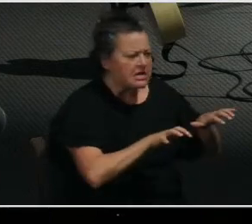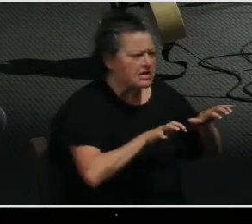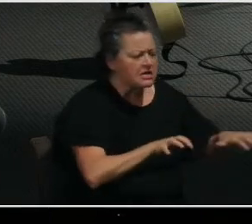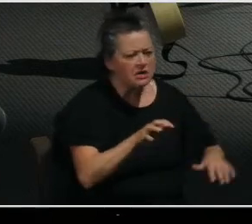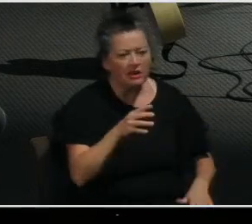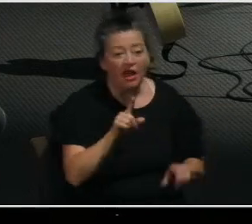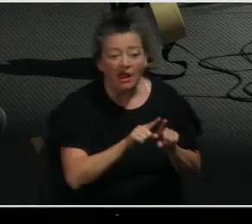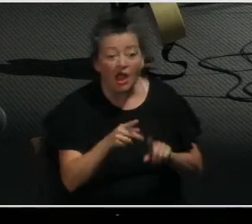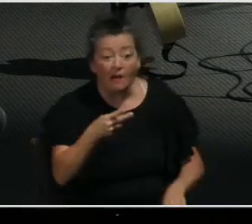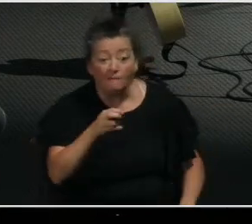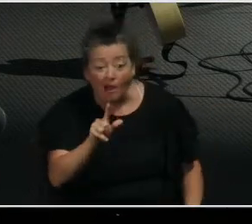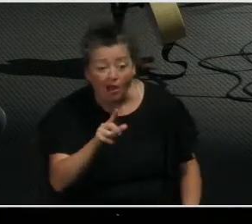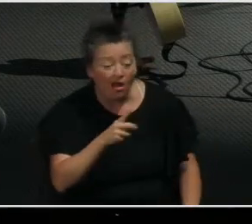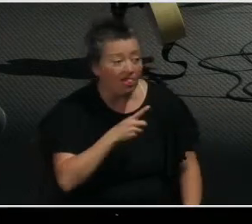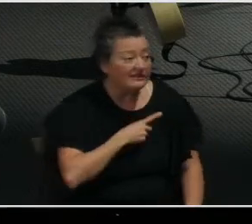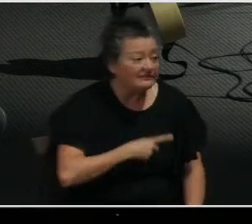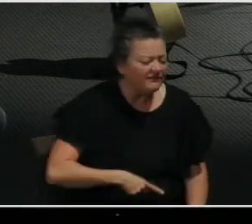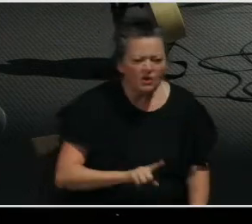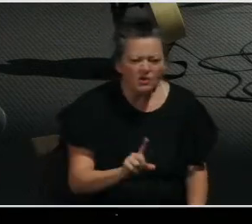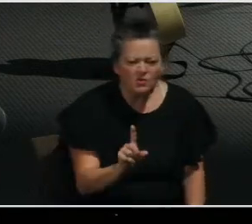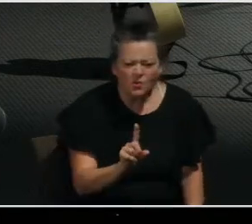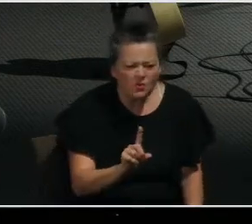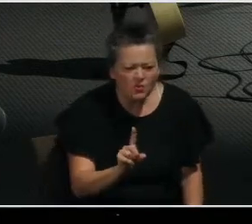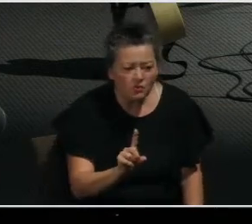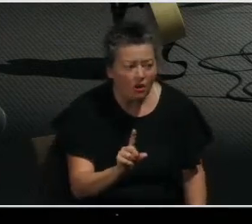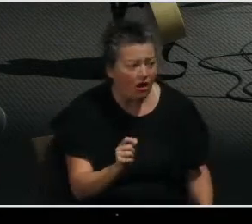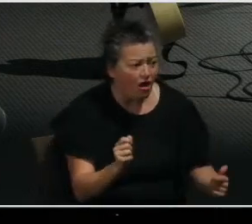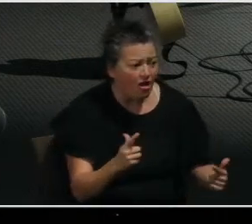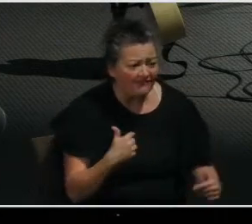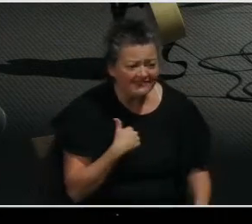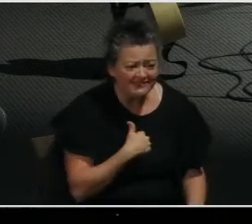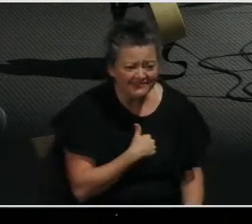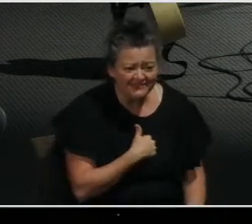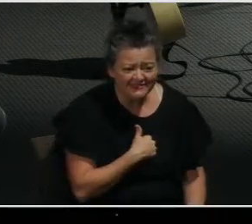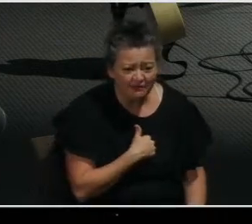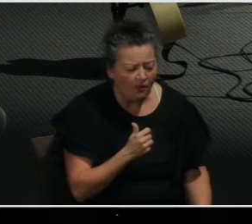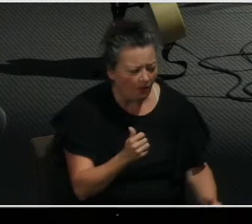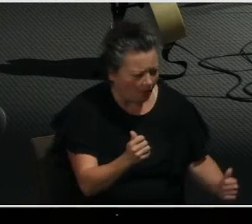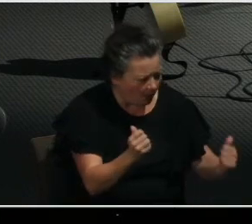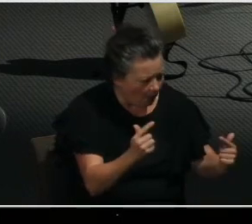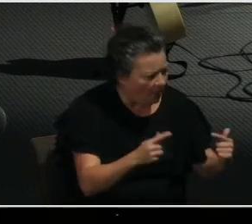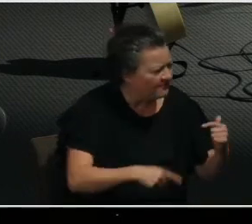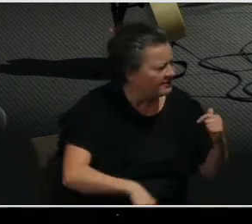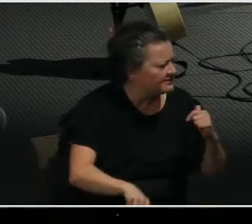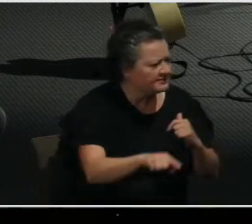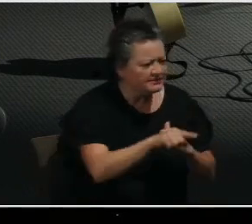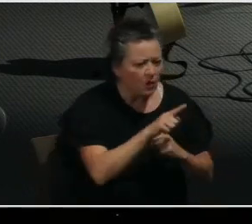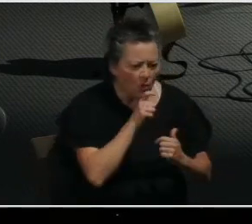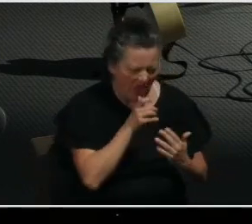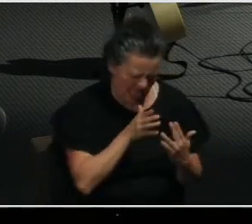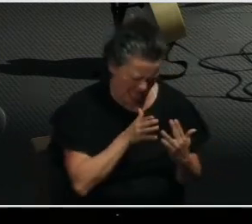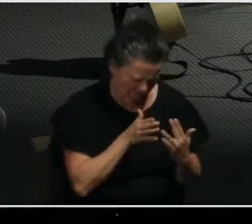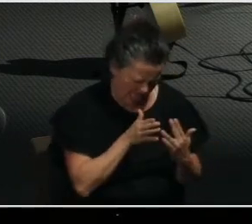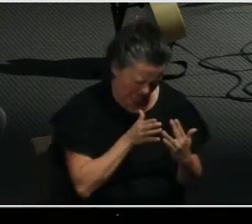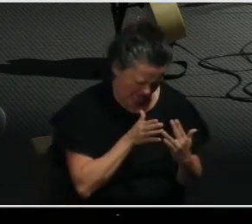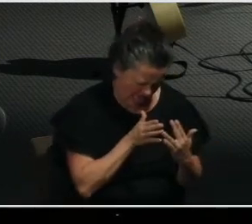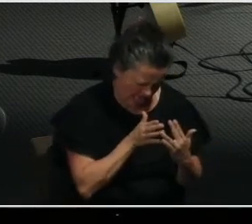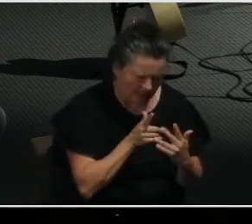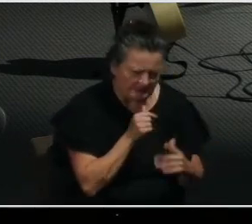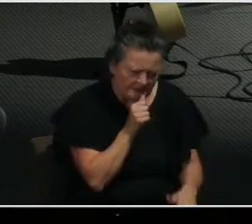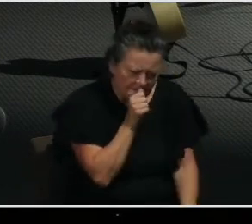situations and difficult people. Screaming toddlers.